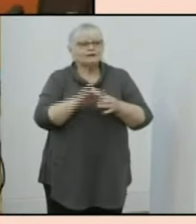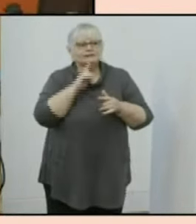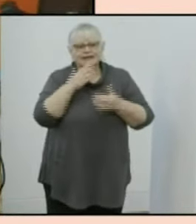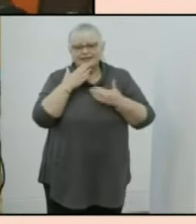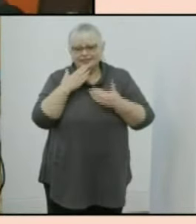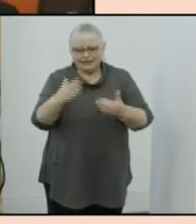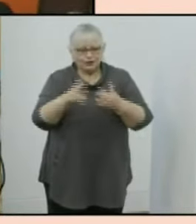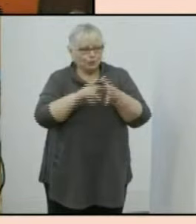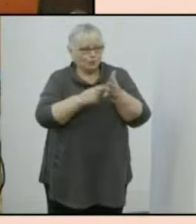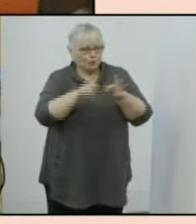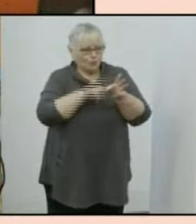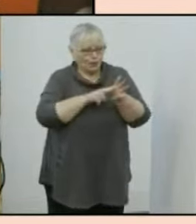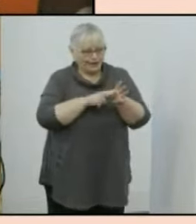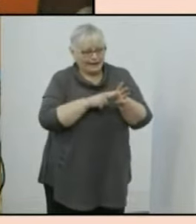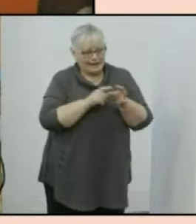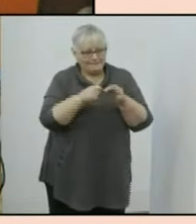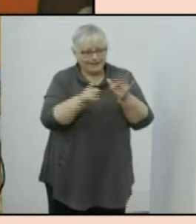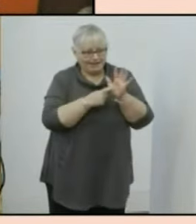welcoming Wally Bell.